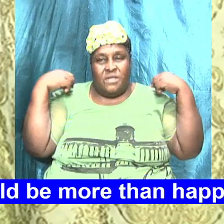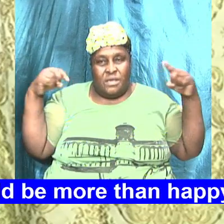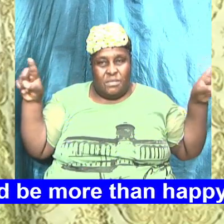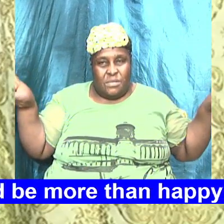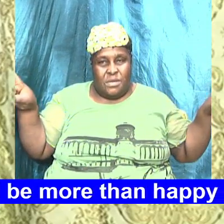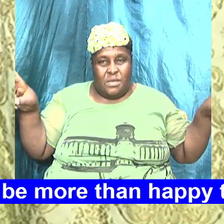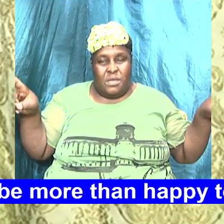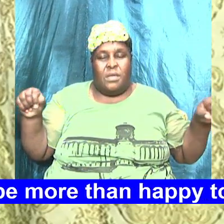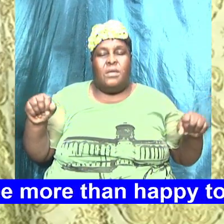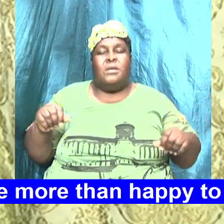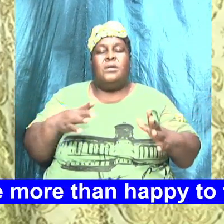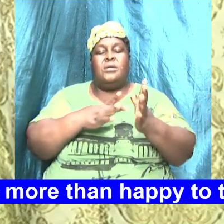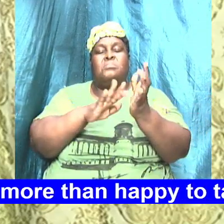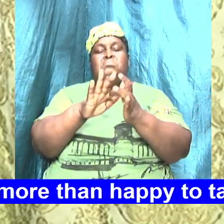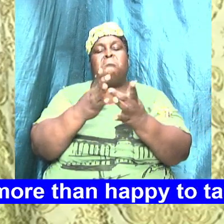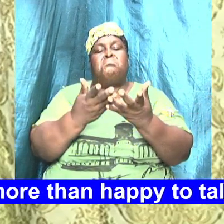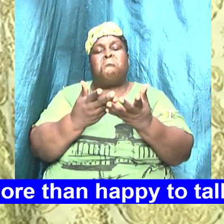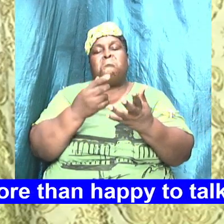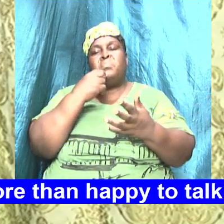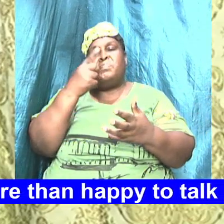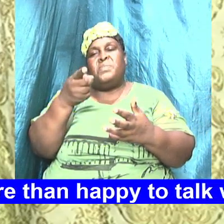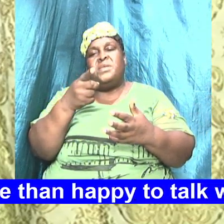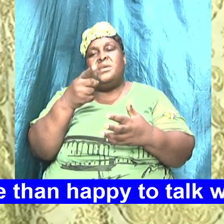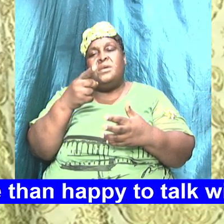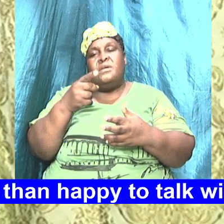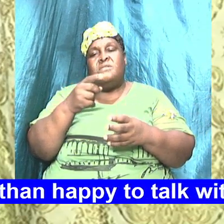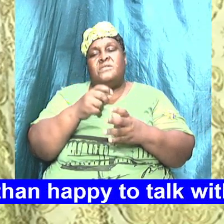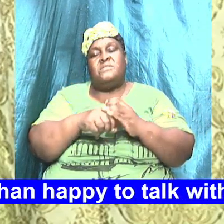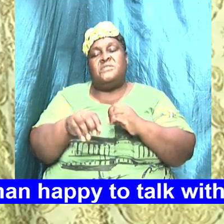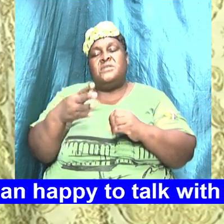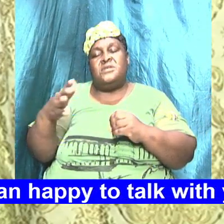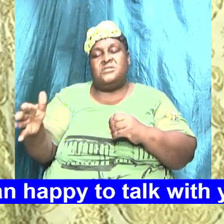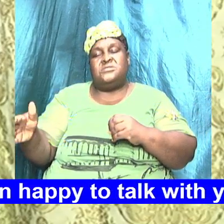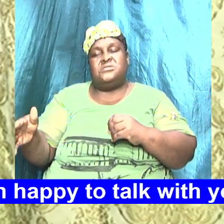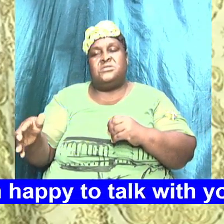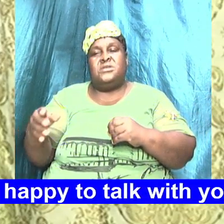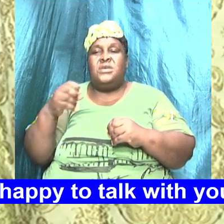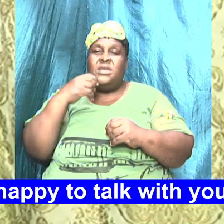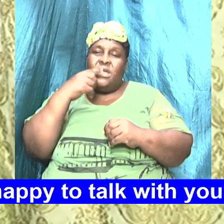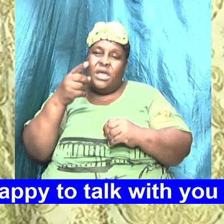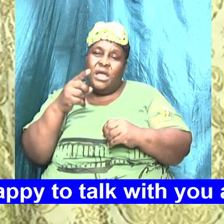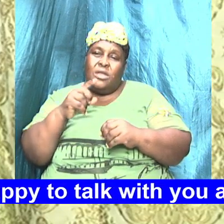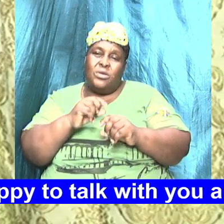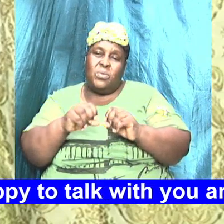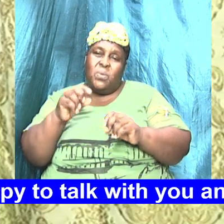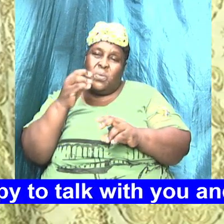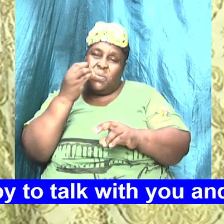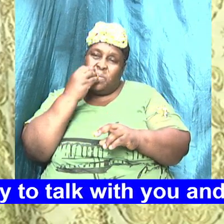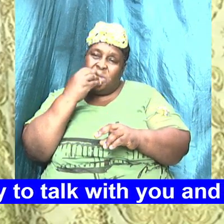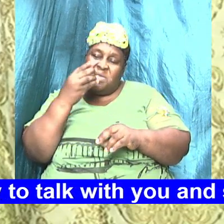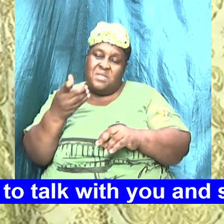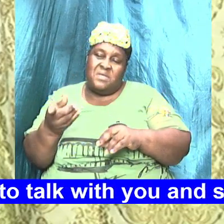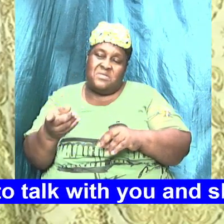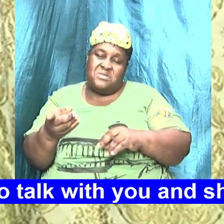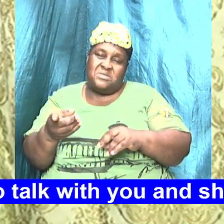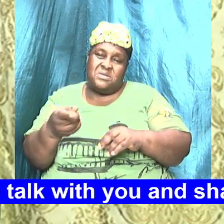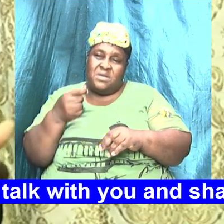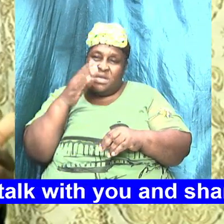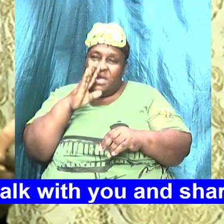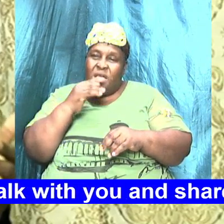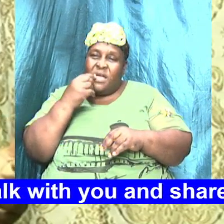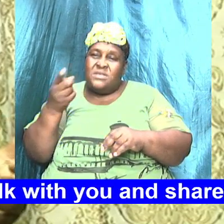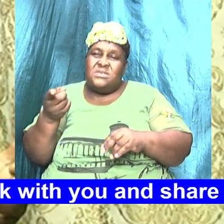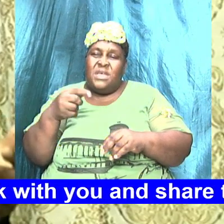See What The Bible Made Some Mention Of Things There You Know You Say They Will Tell You Must Eat This And It Is And God Say